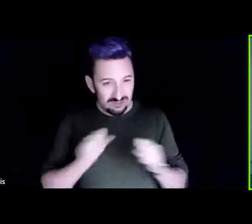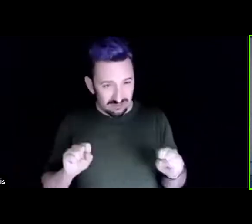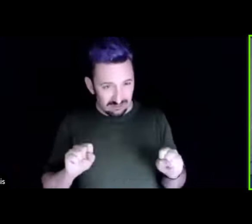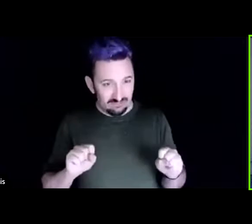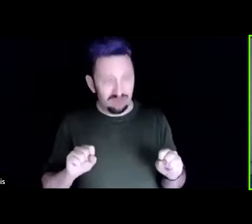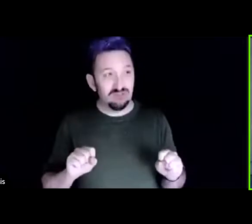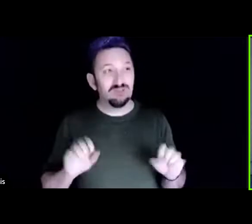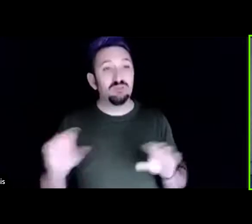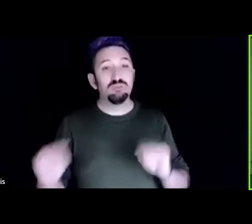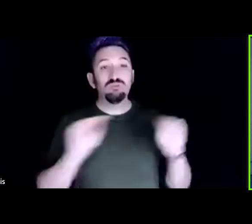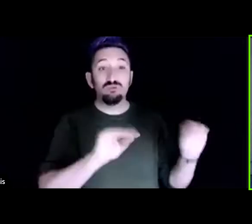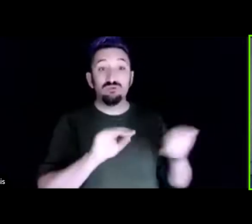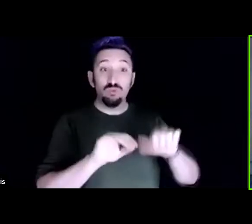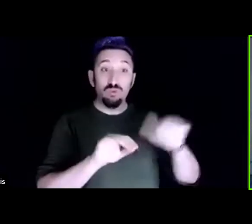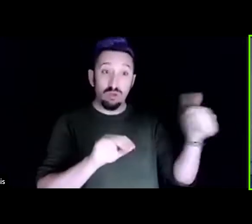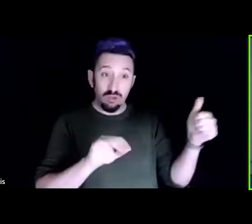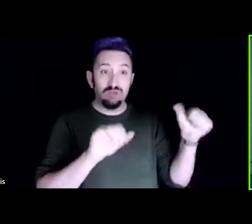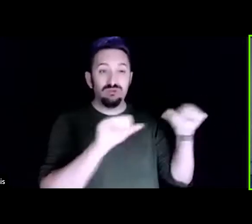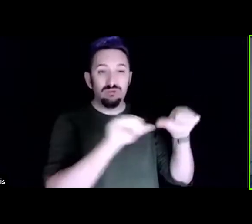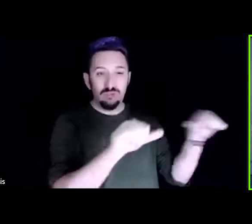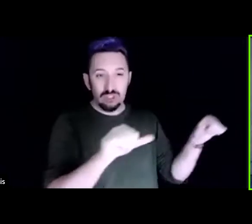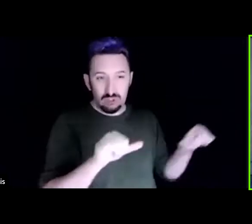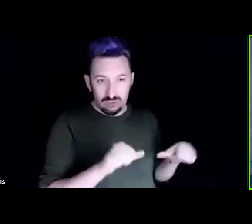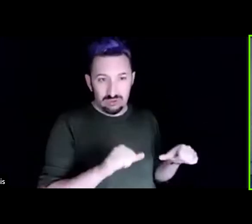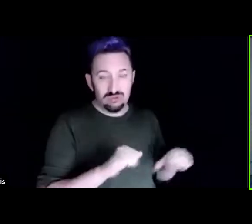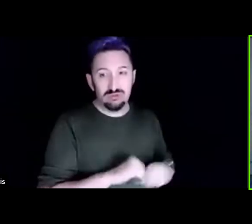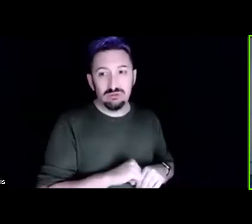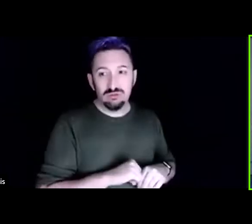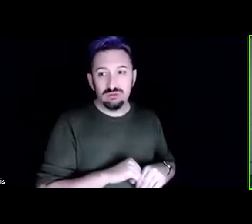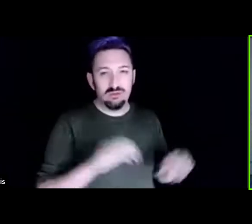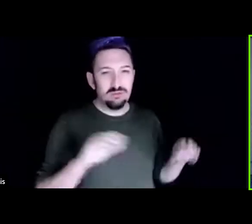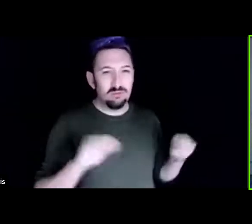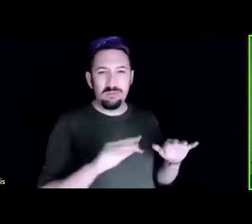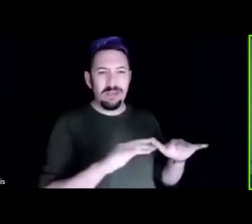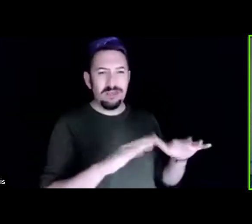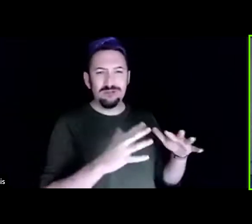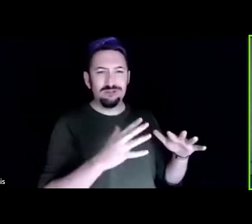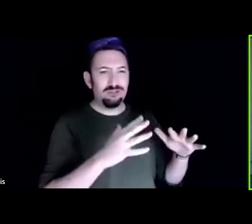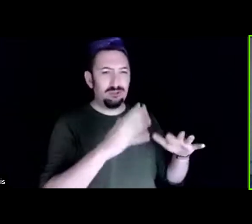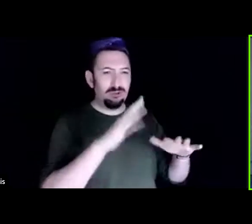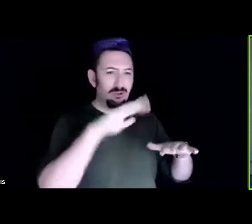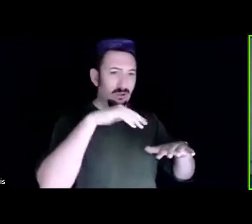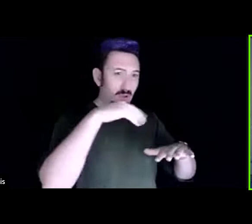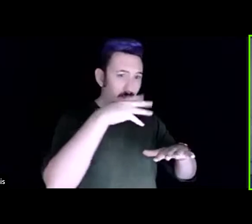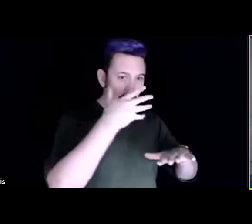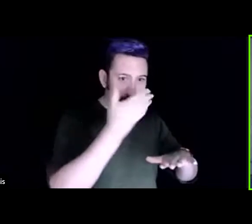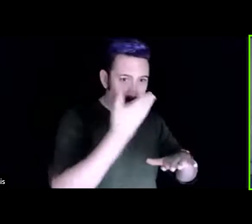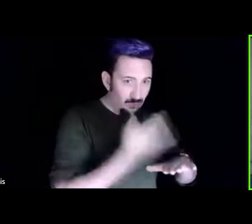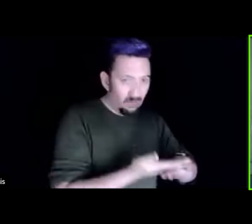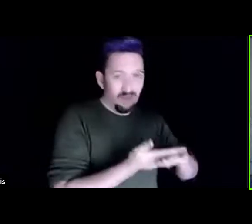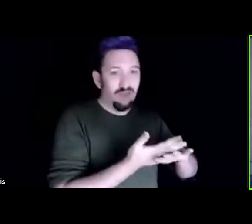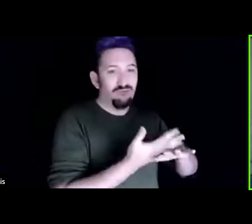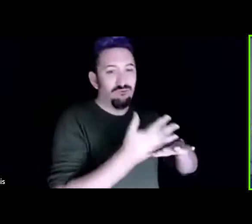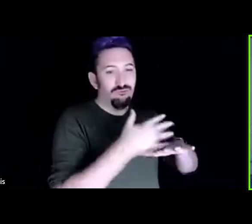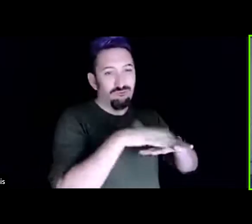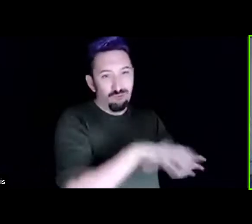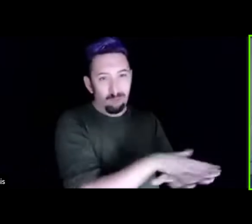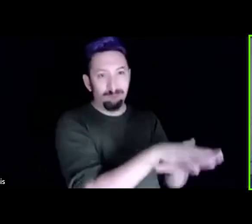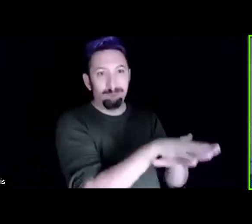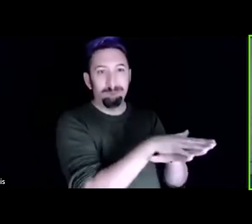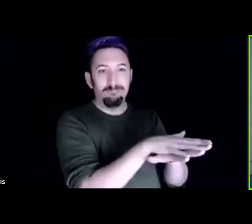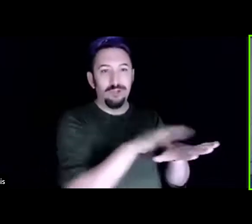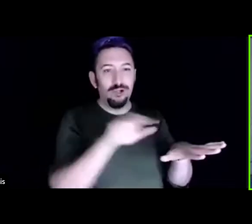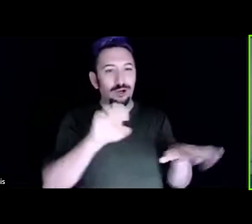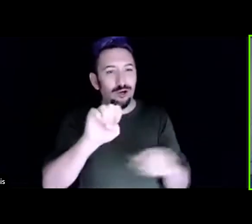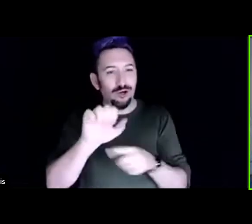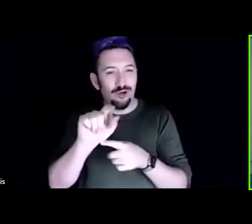the country, which somehow magically I was woven into Earth Activist, which Starhawk was a book on my shelf